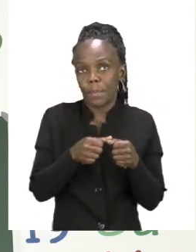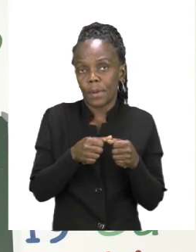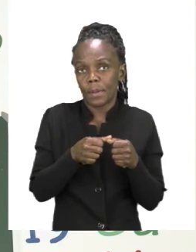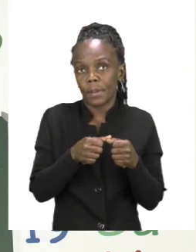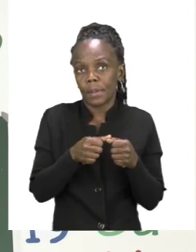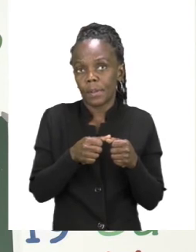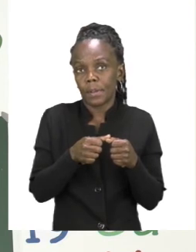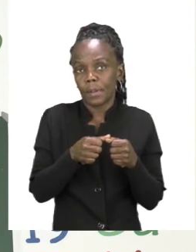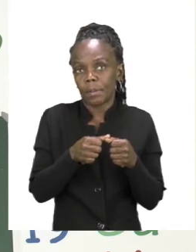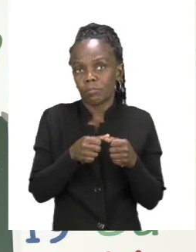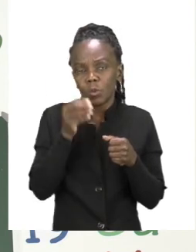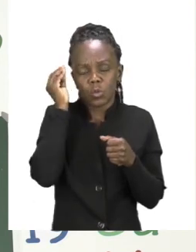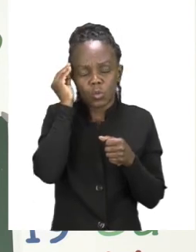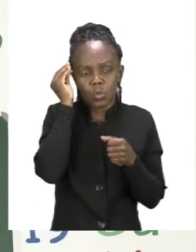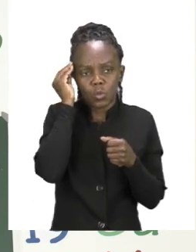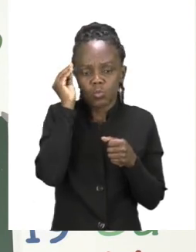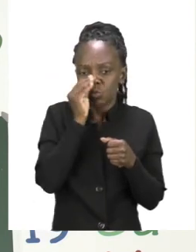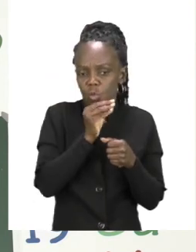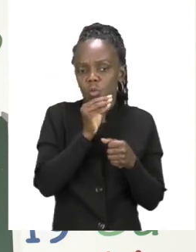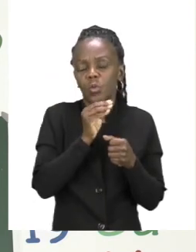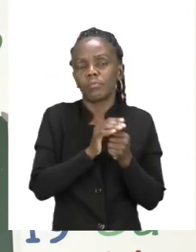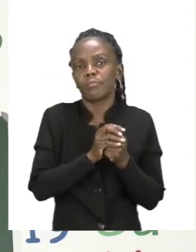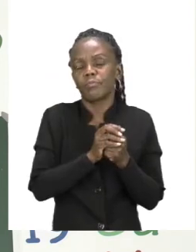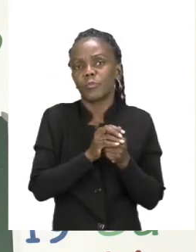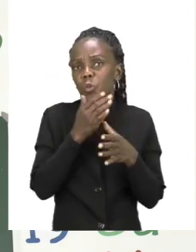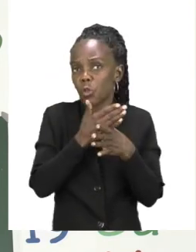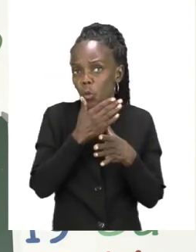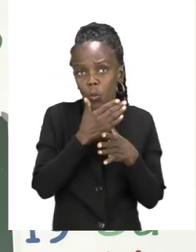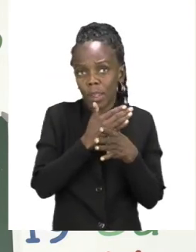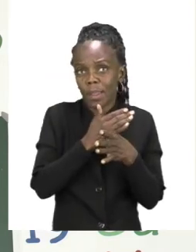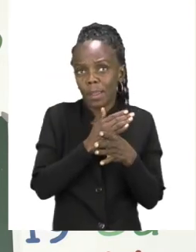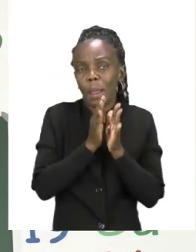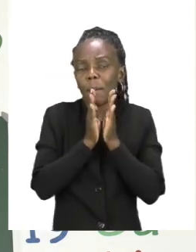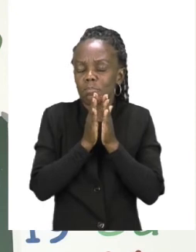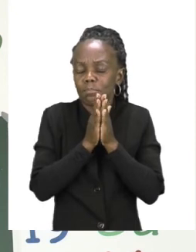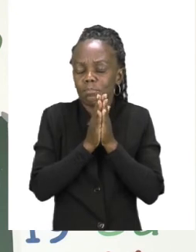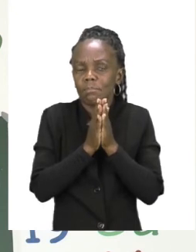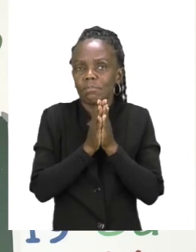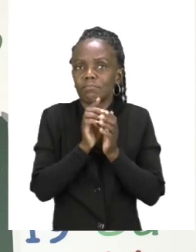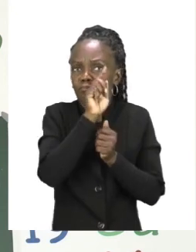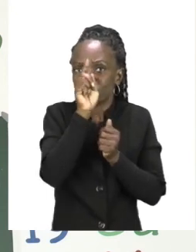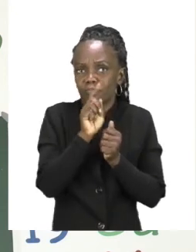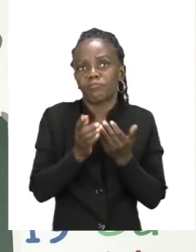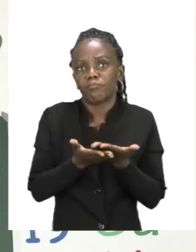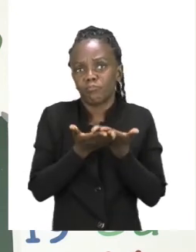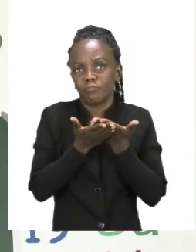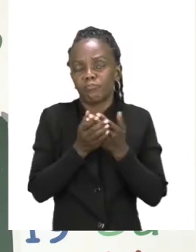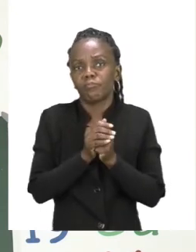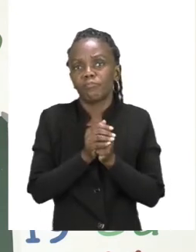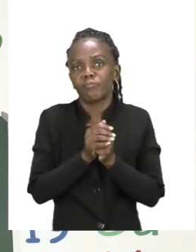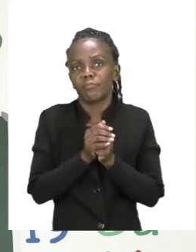you get stuck in the middle of an exercise, please ask for help. Now,